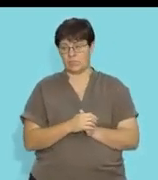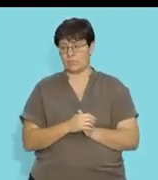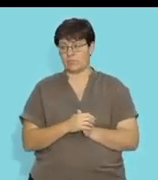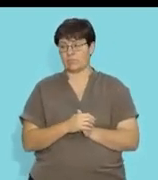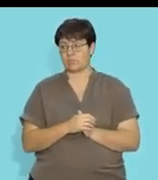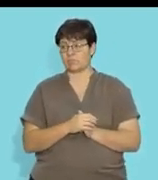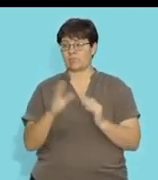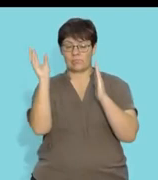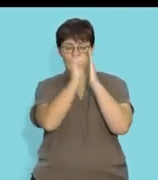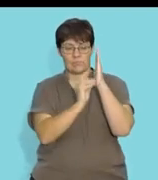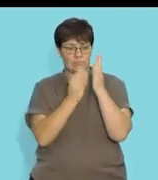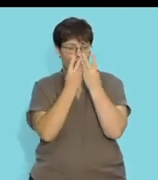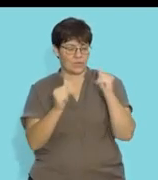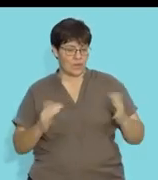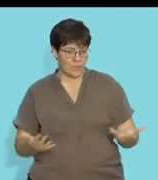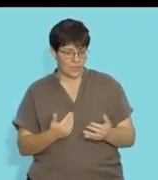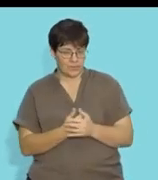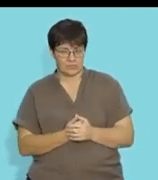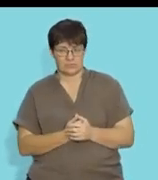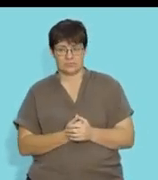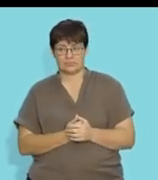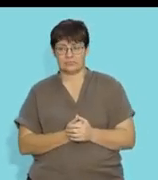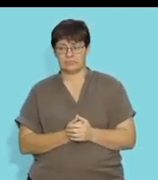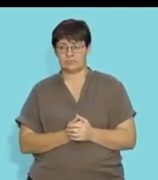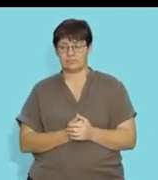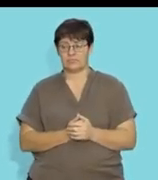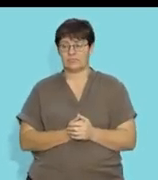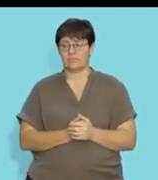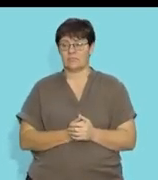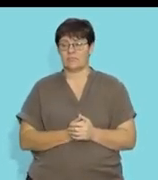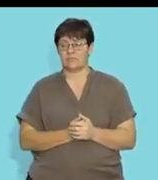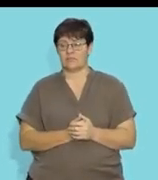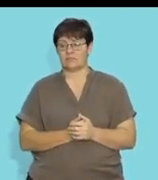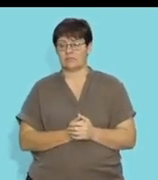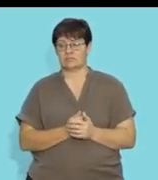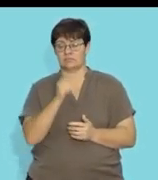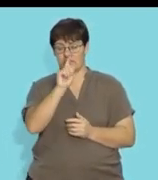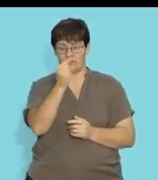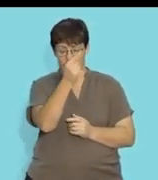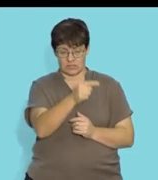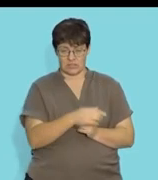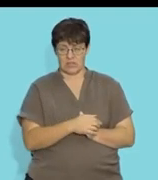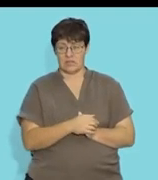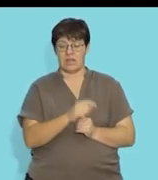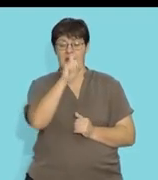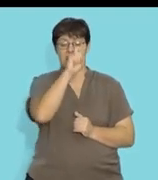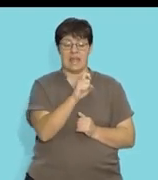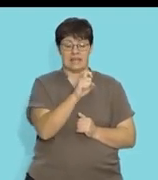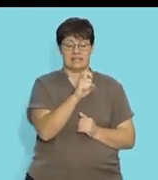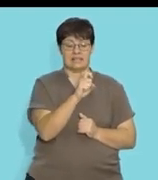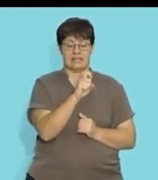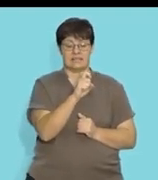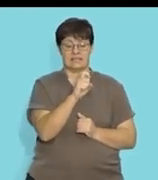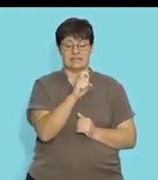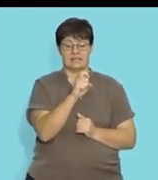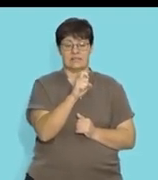will be for number two. How do I write that solution? You will write the solution S. For this first one,